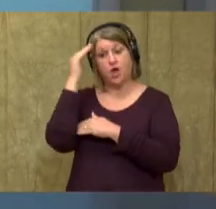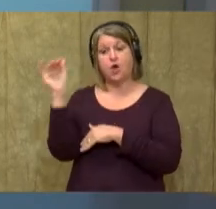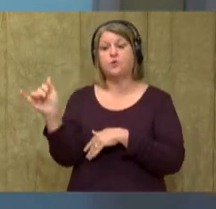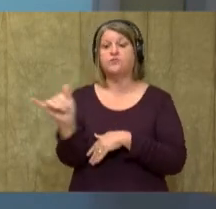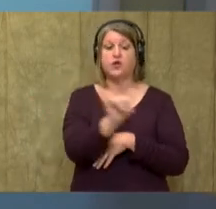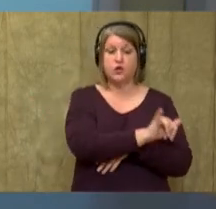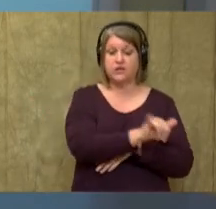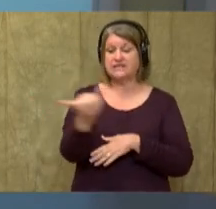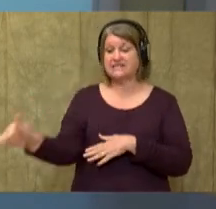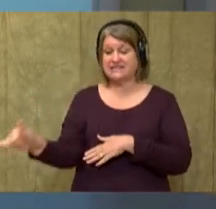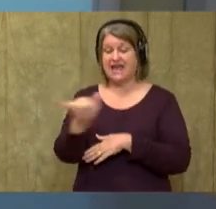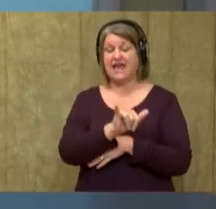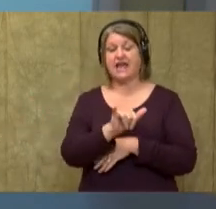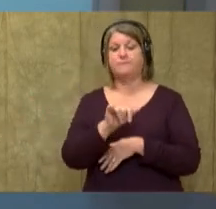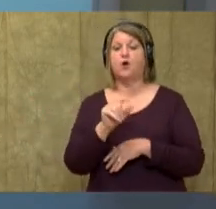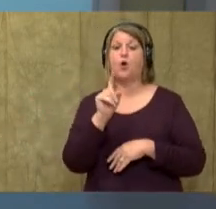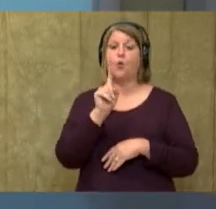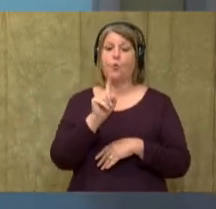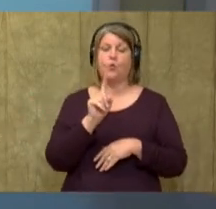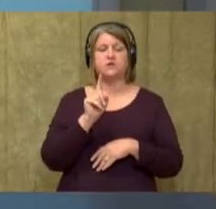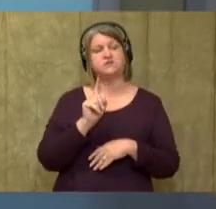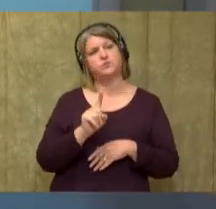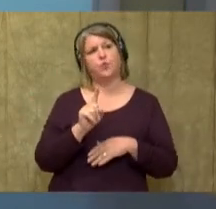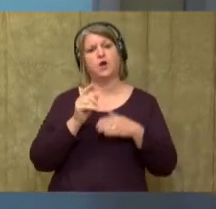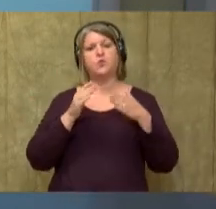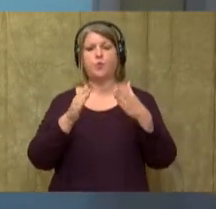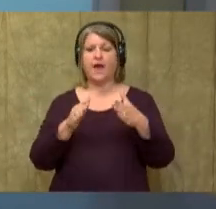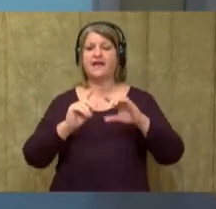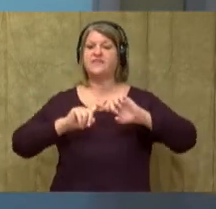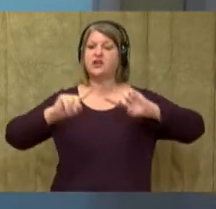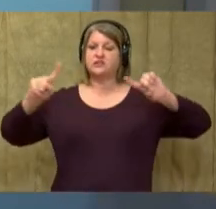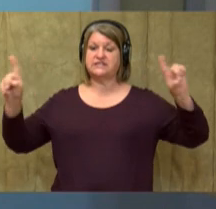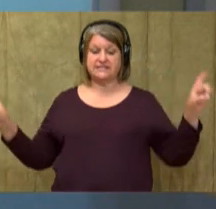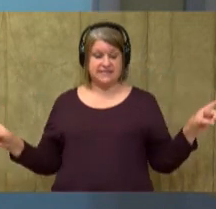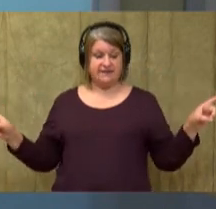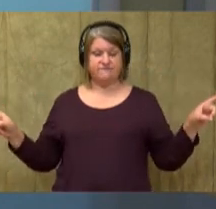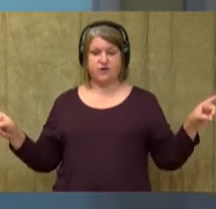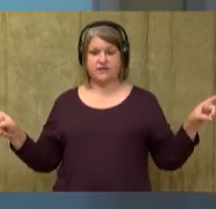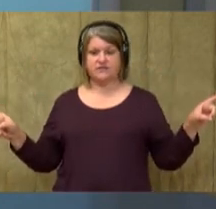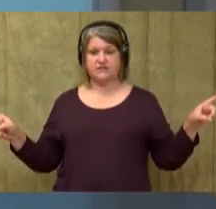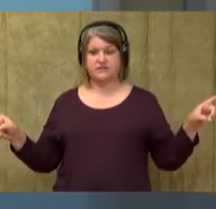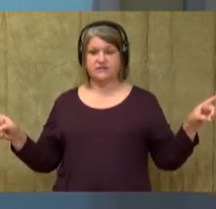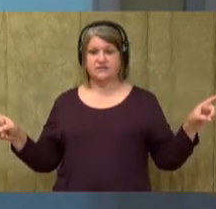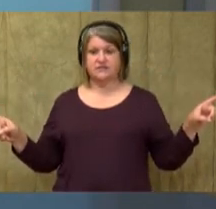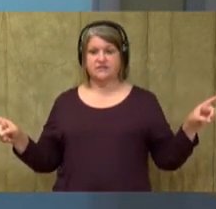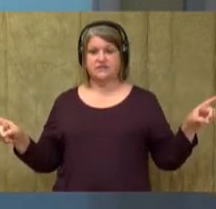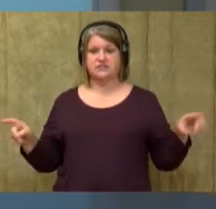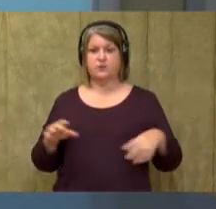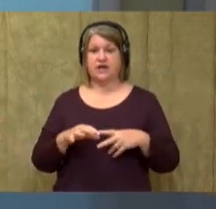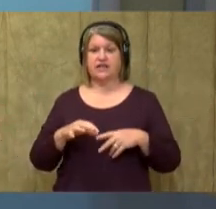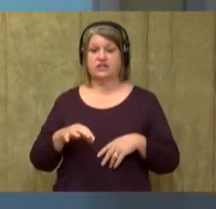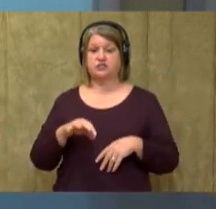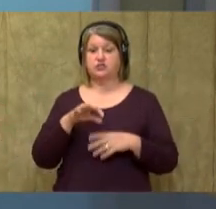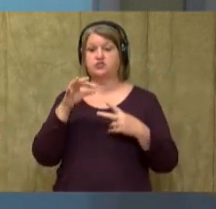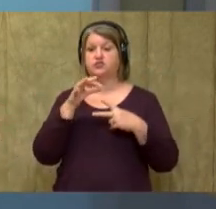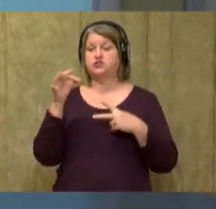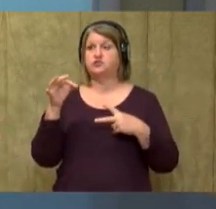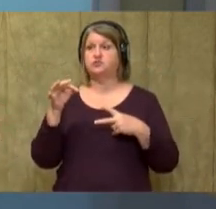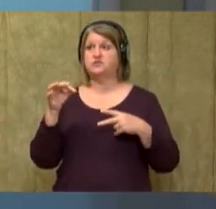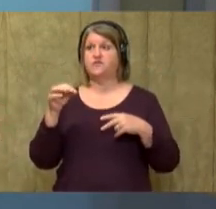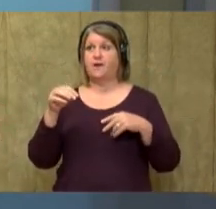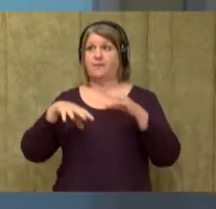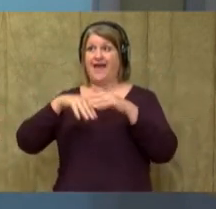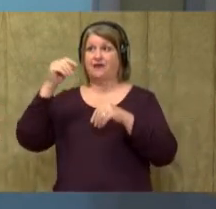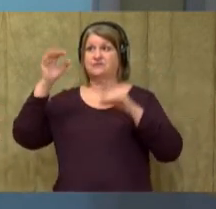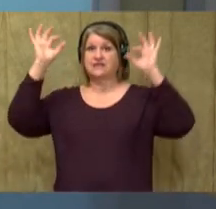What's one way that they are different? Now, I can choose one from the outside of our think map and I'm going to use the clue